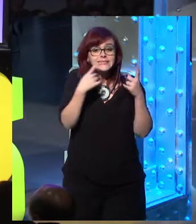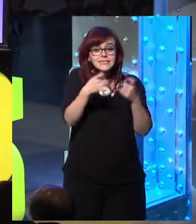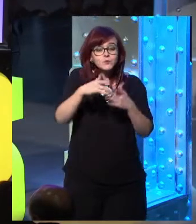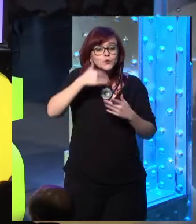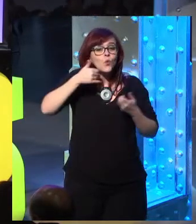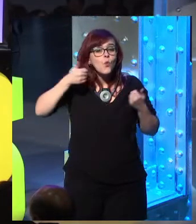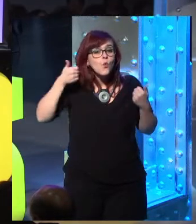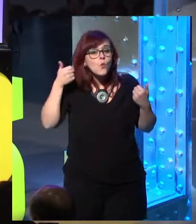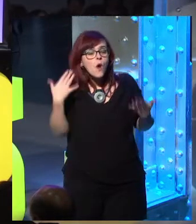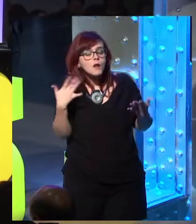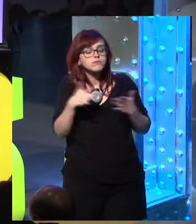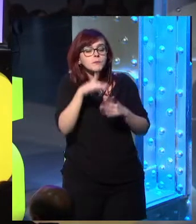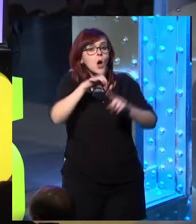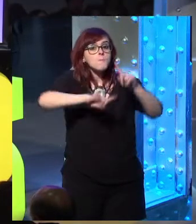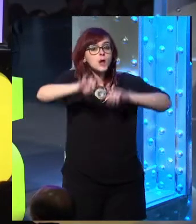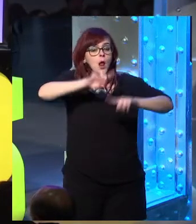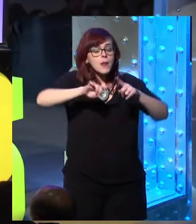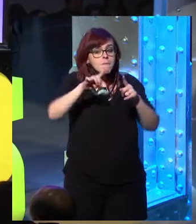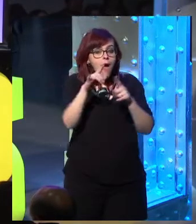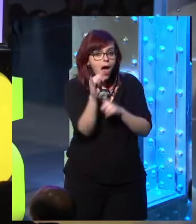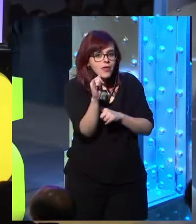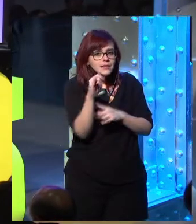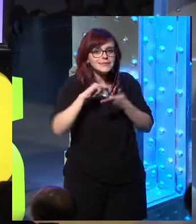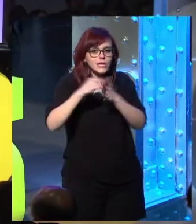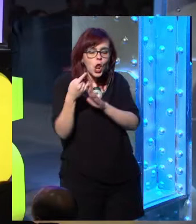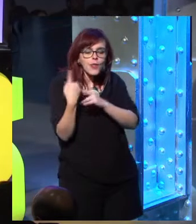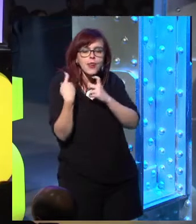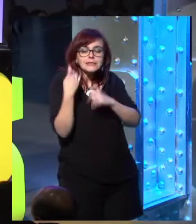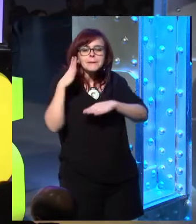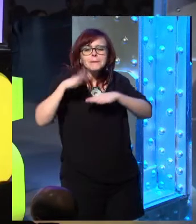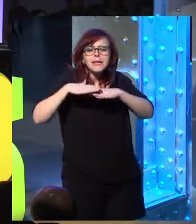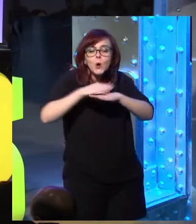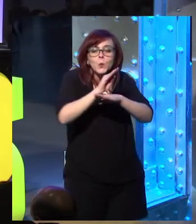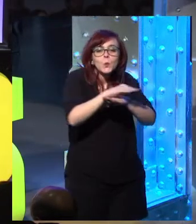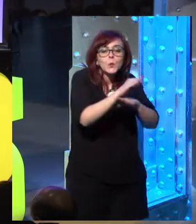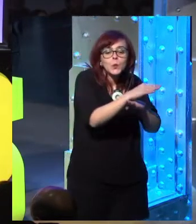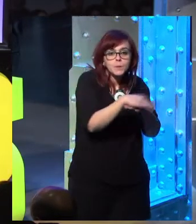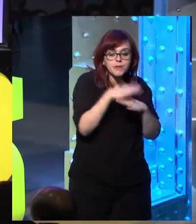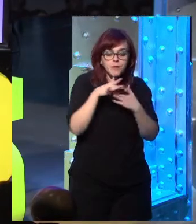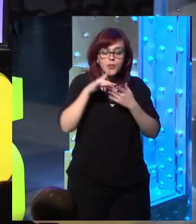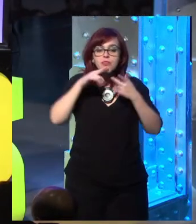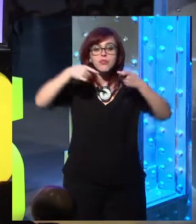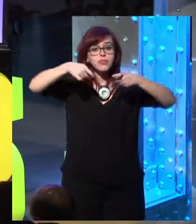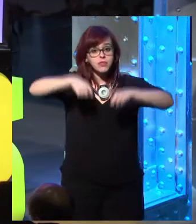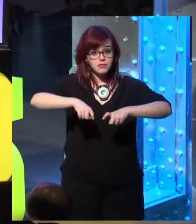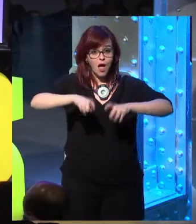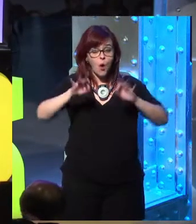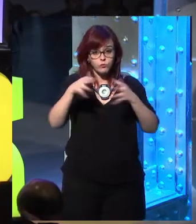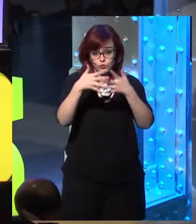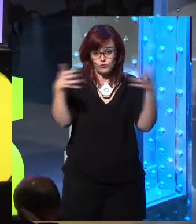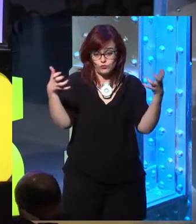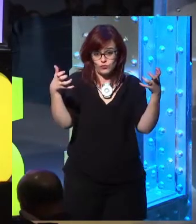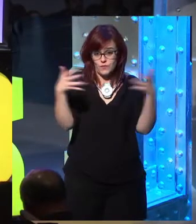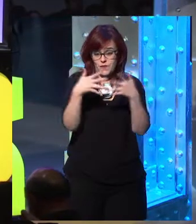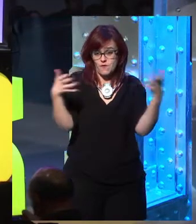I liked the quote before, to allow something to be a classic, to allow something to be old-fashioned, means that it's stable enough